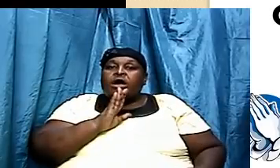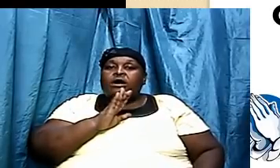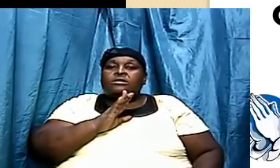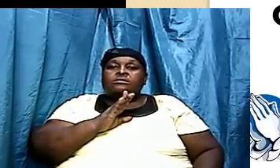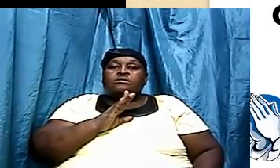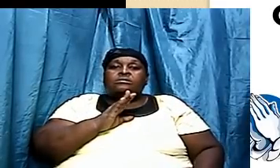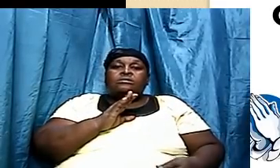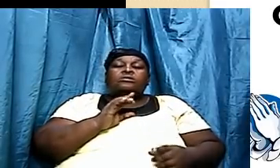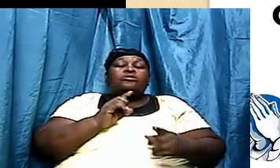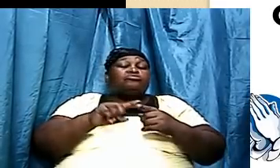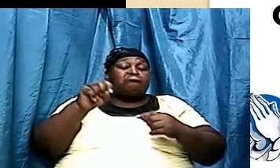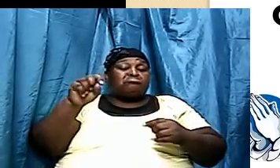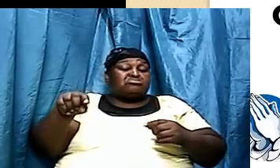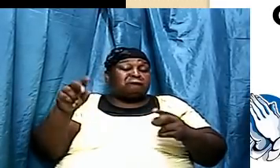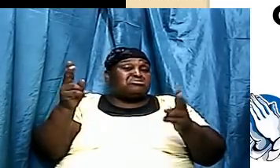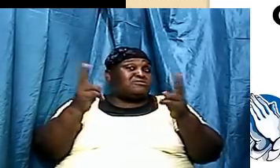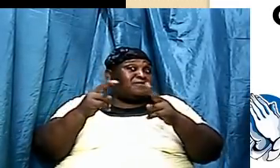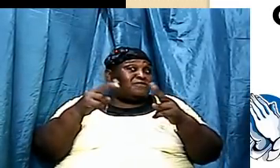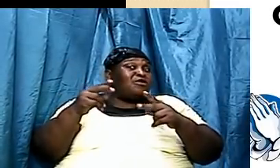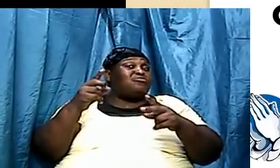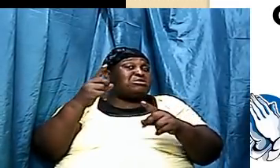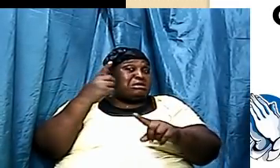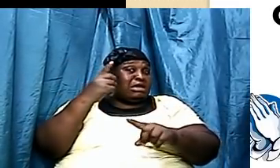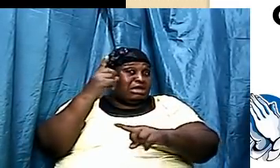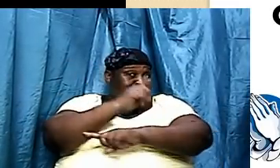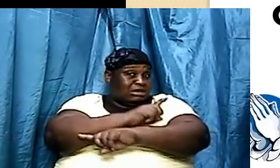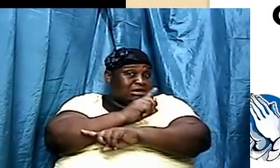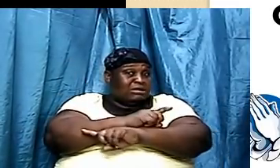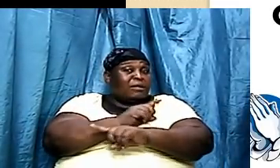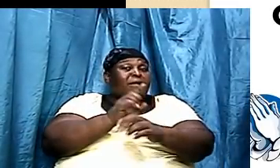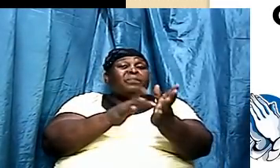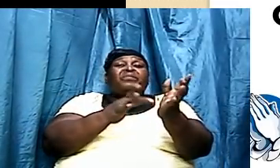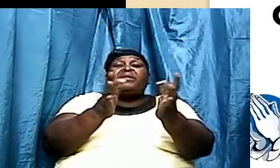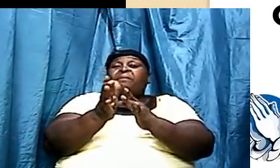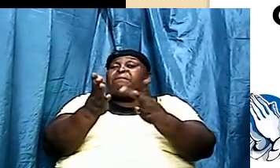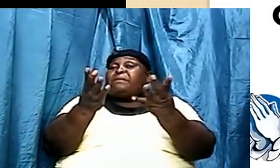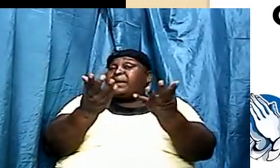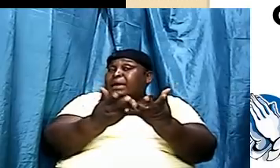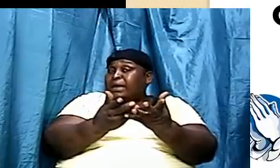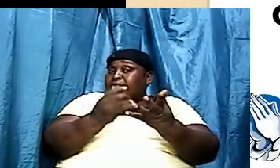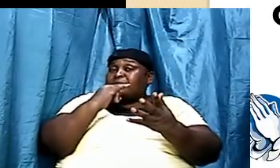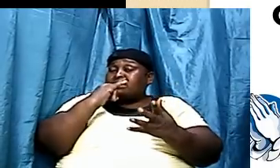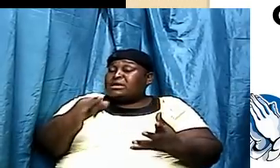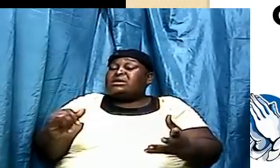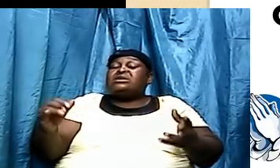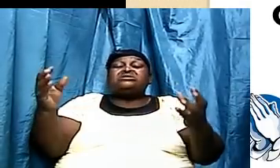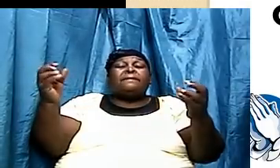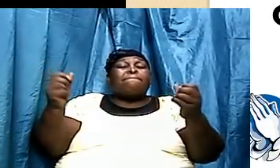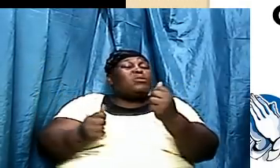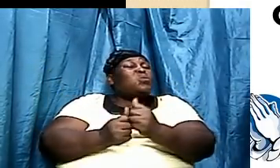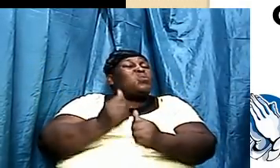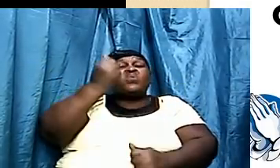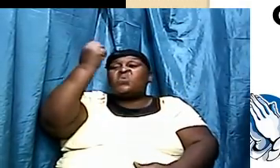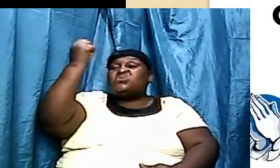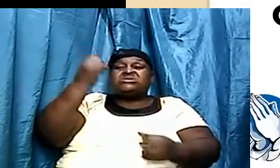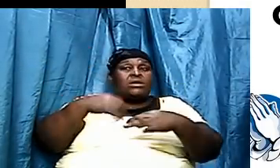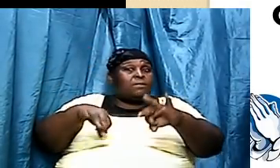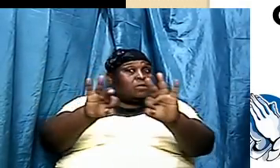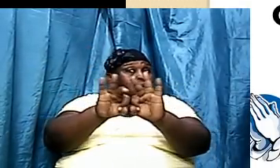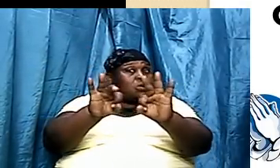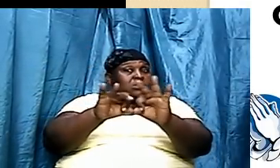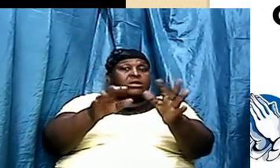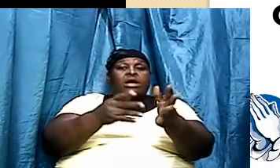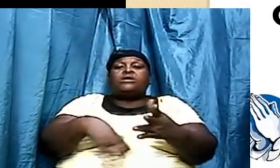this very date, if you do a research, the Bible is the most popular book in print. If you're going to look at just the NIV